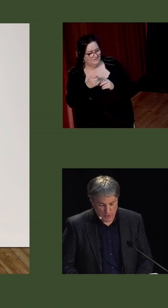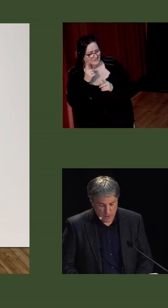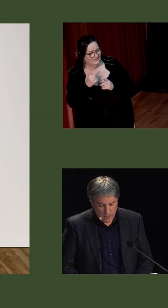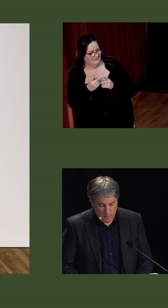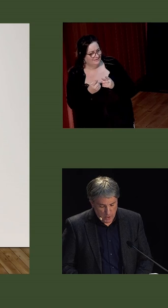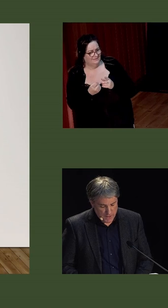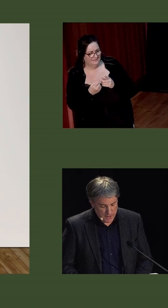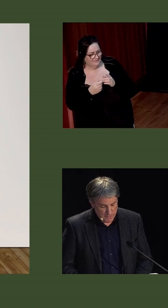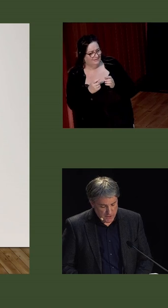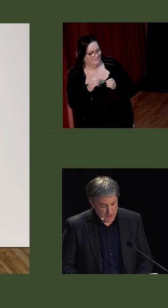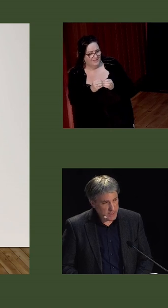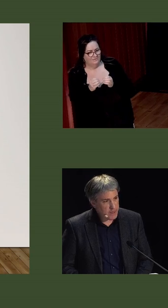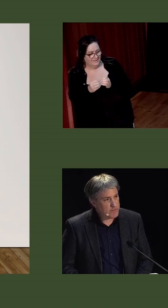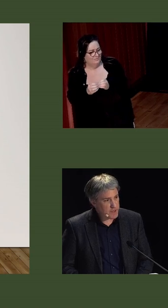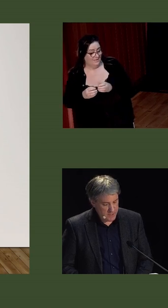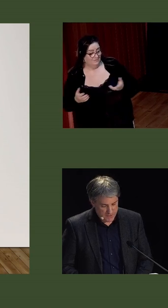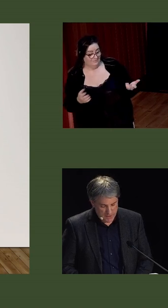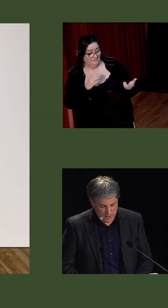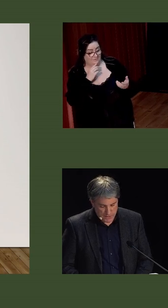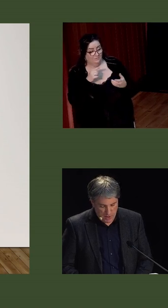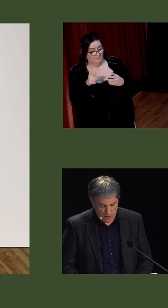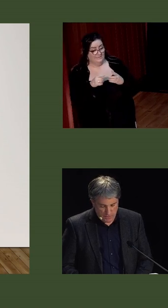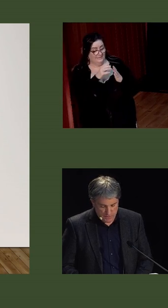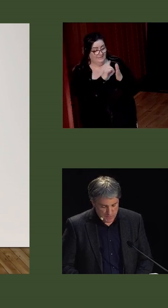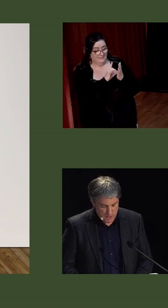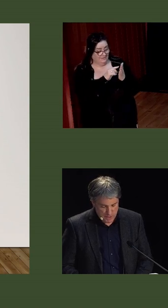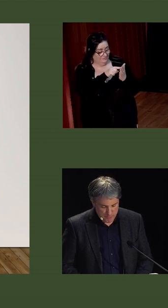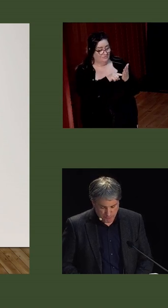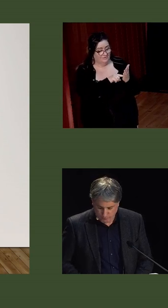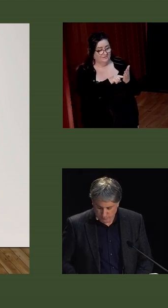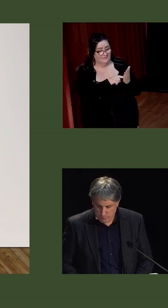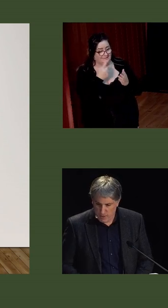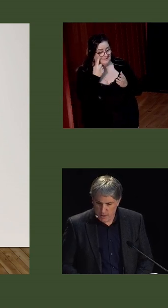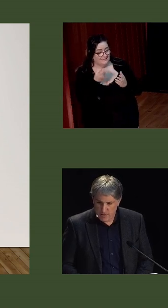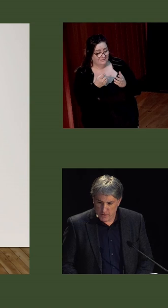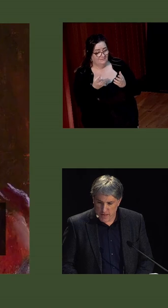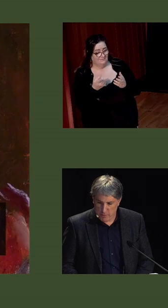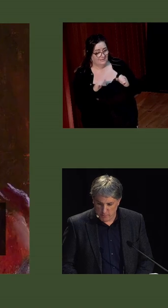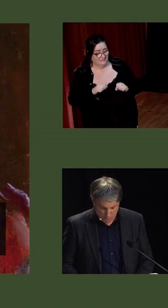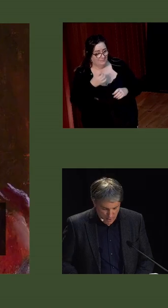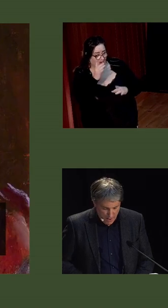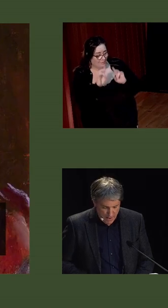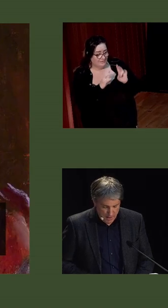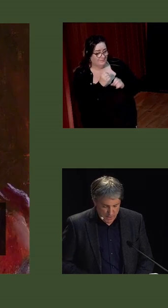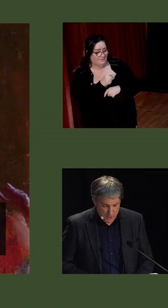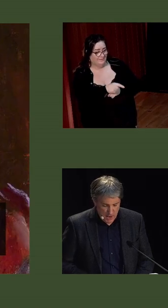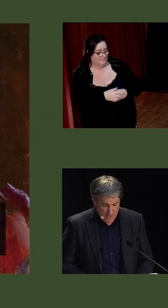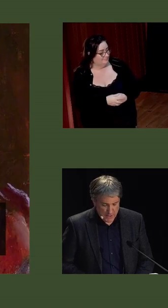October pastoral, a point insufficiently emphasized in the historiography of this period. For example,